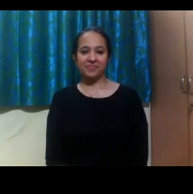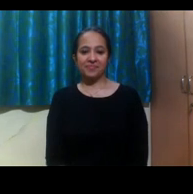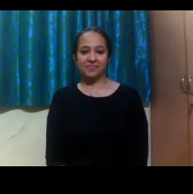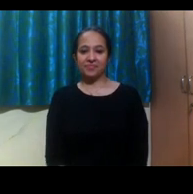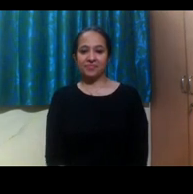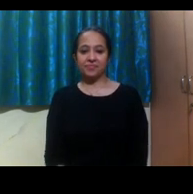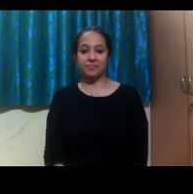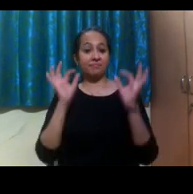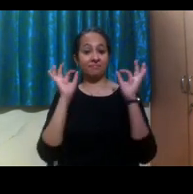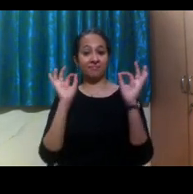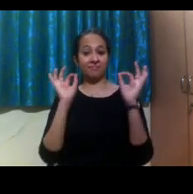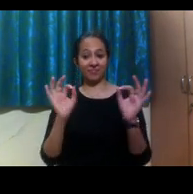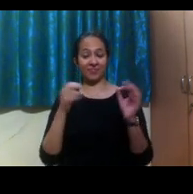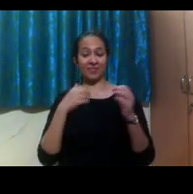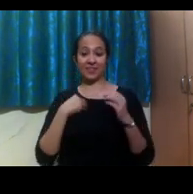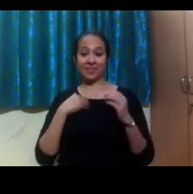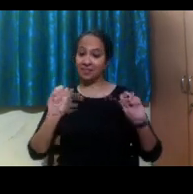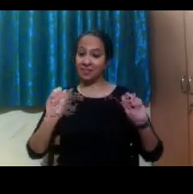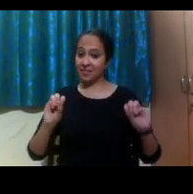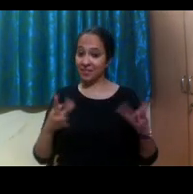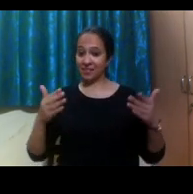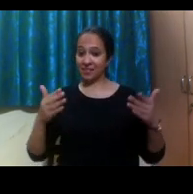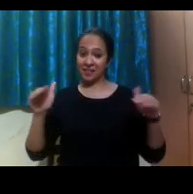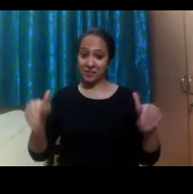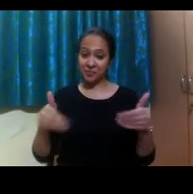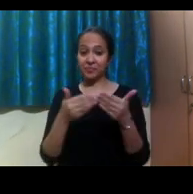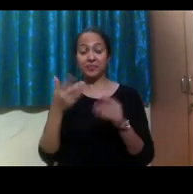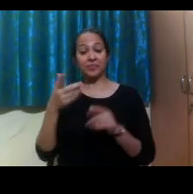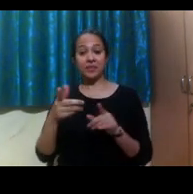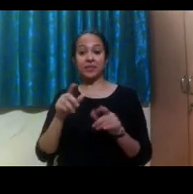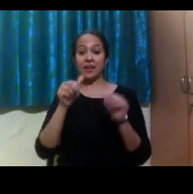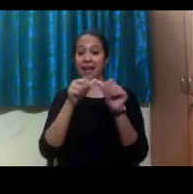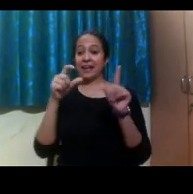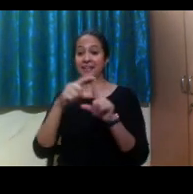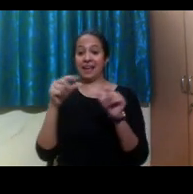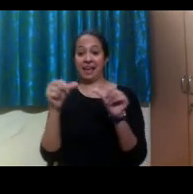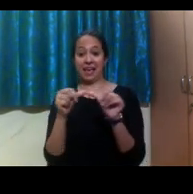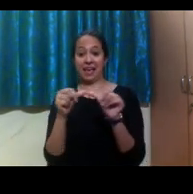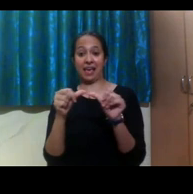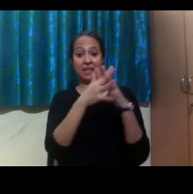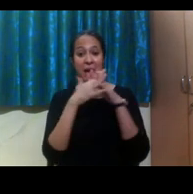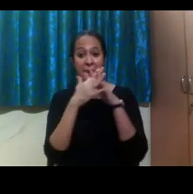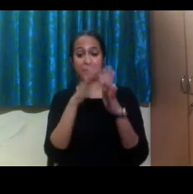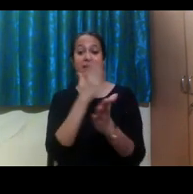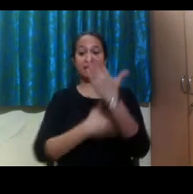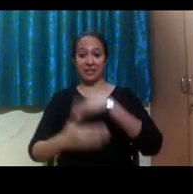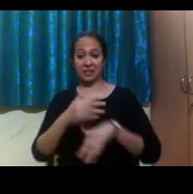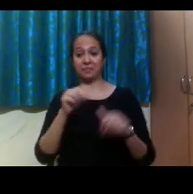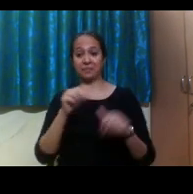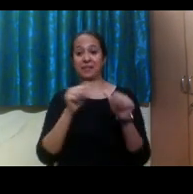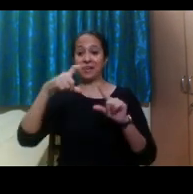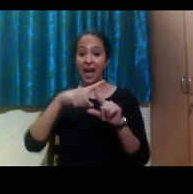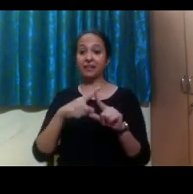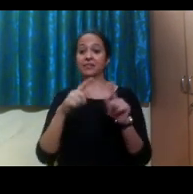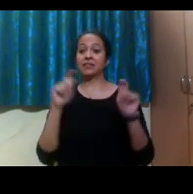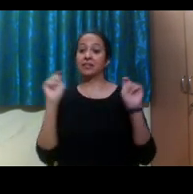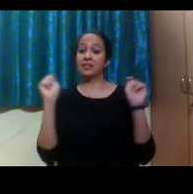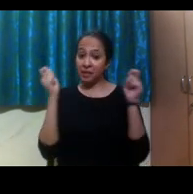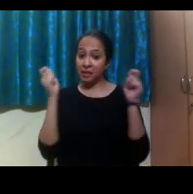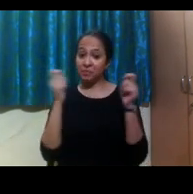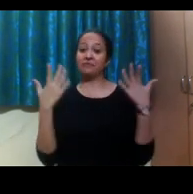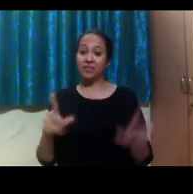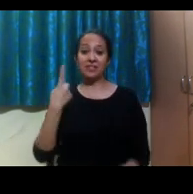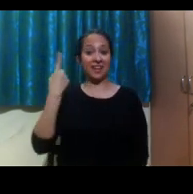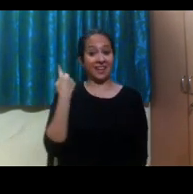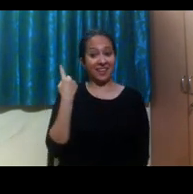So Ryan introduced the anniversary of the Americans with Disabilities Act, which just happened yesterday. And I just wanted